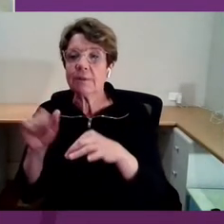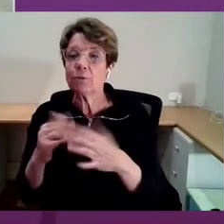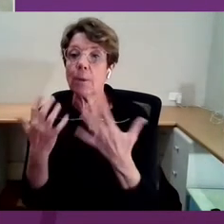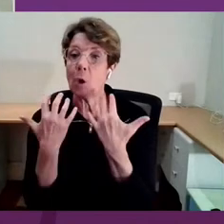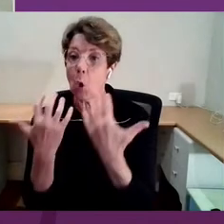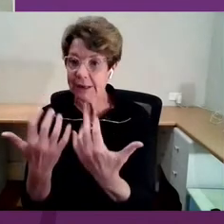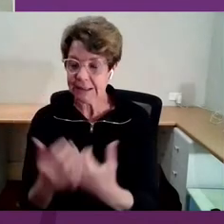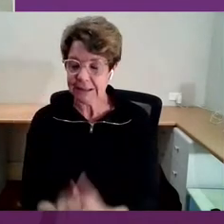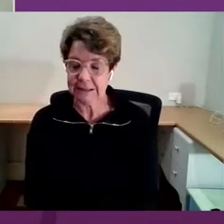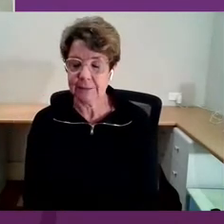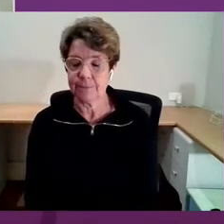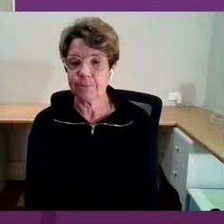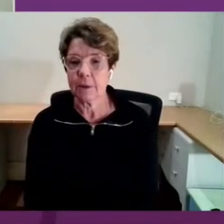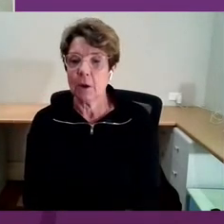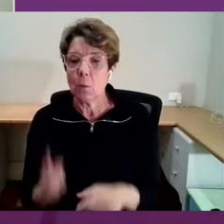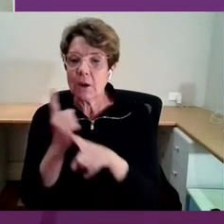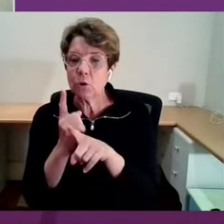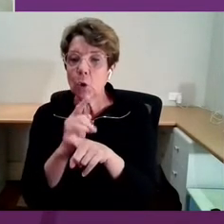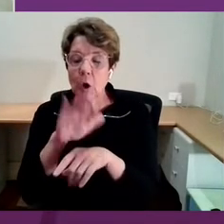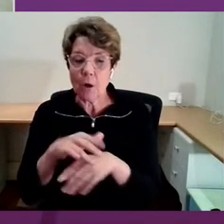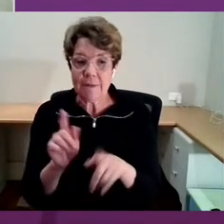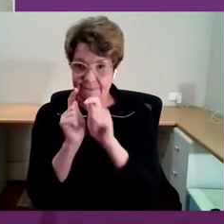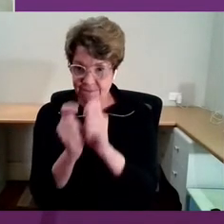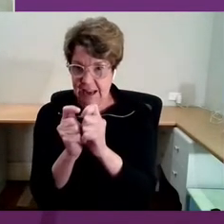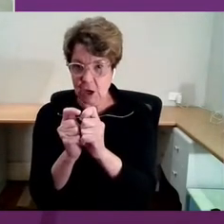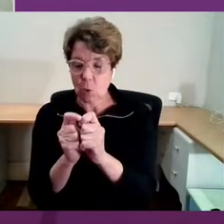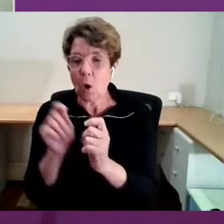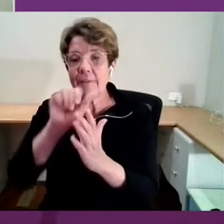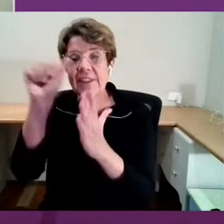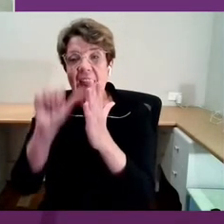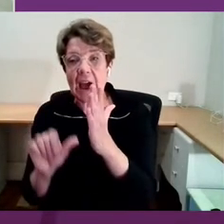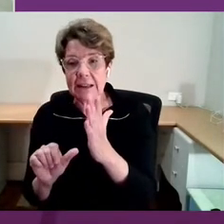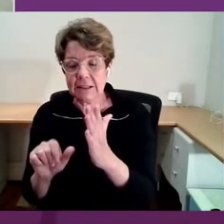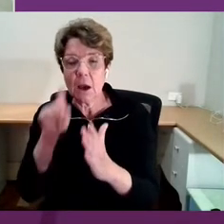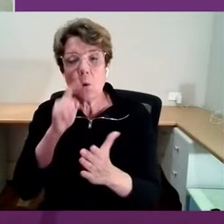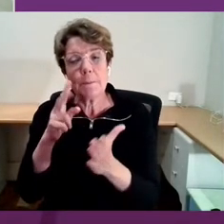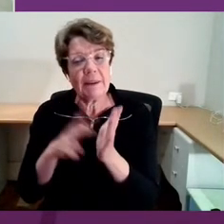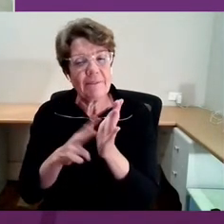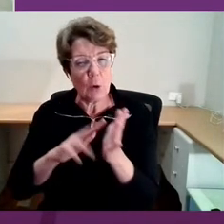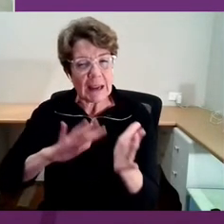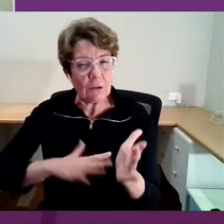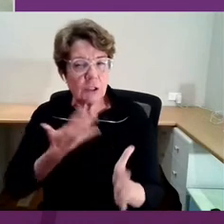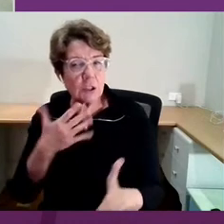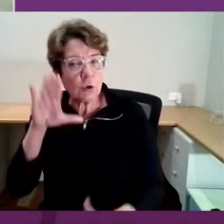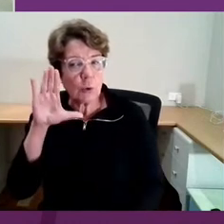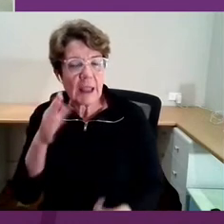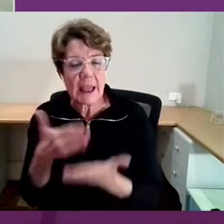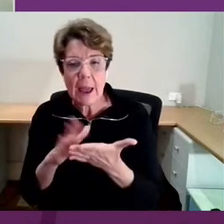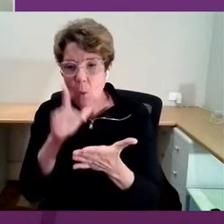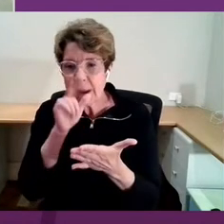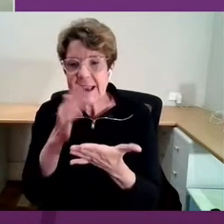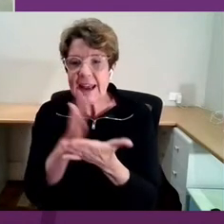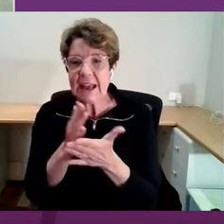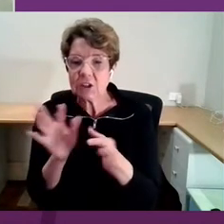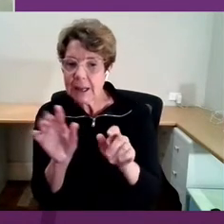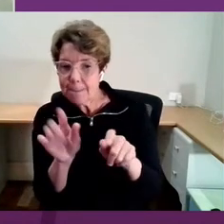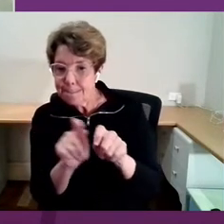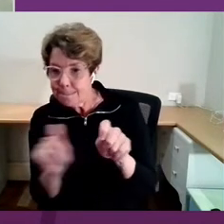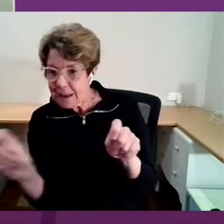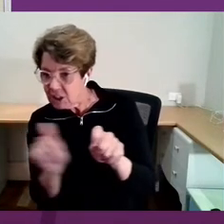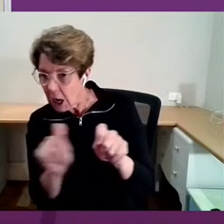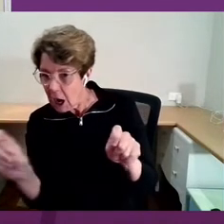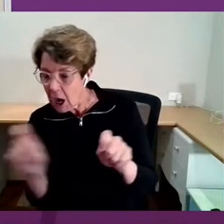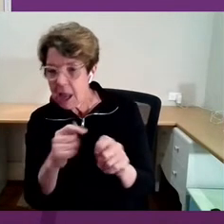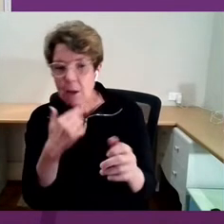talking very much about the intrinsic value of the arts. I'd be really interested to hear about how we can effectively measure and report the arts